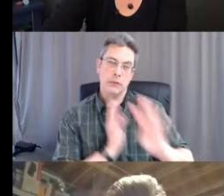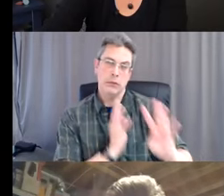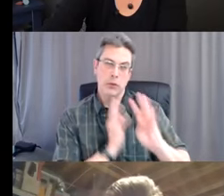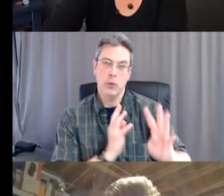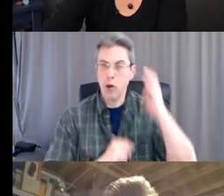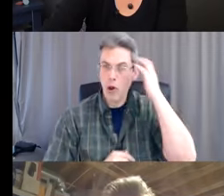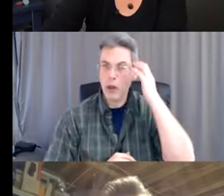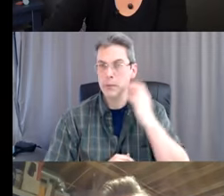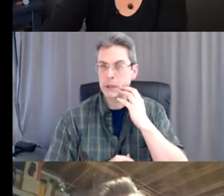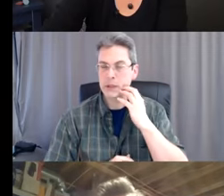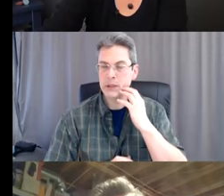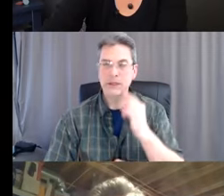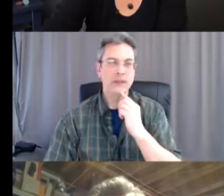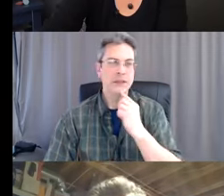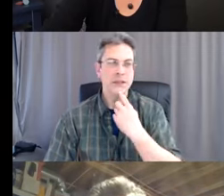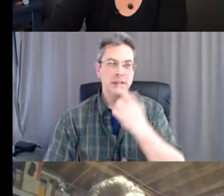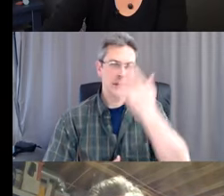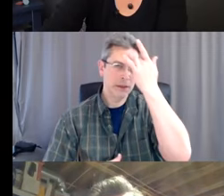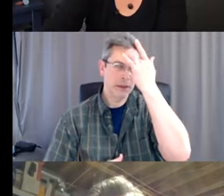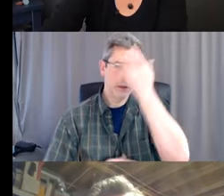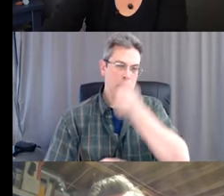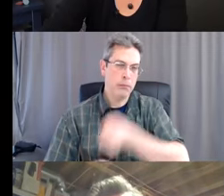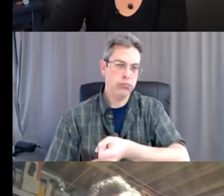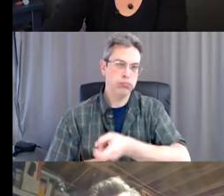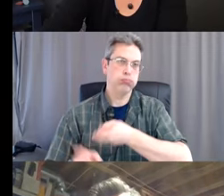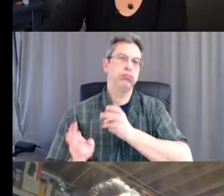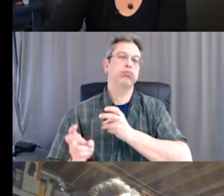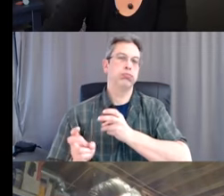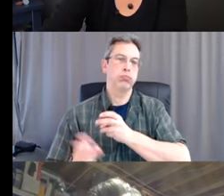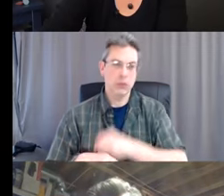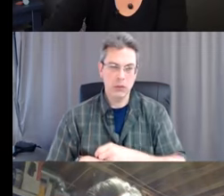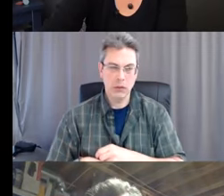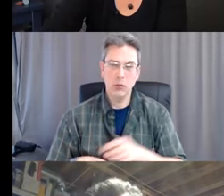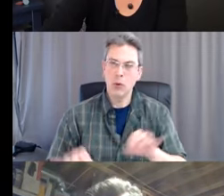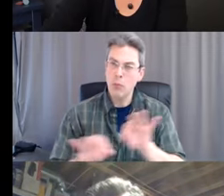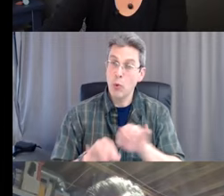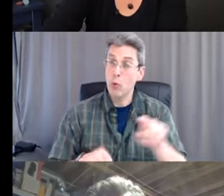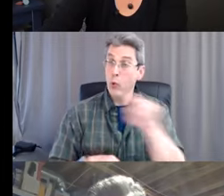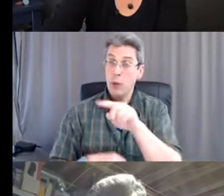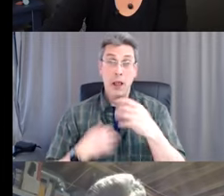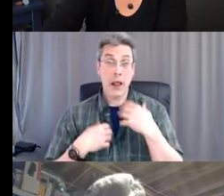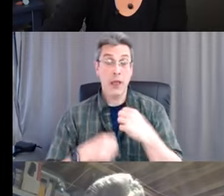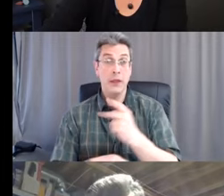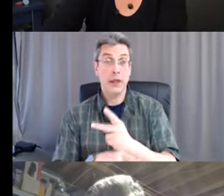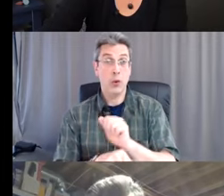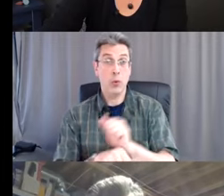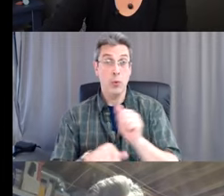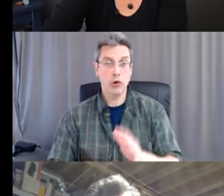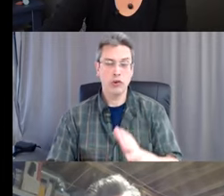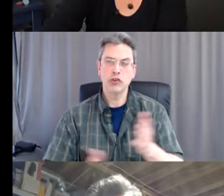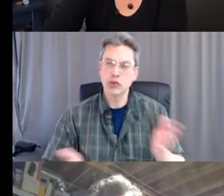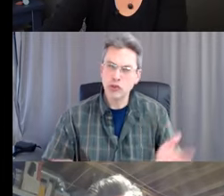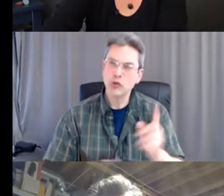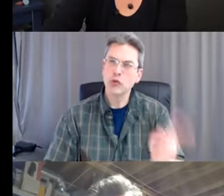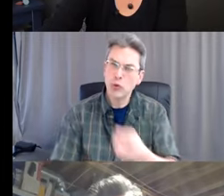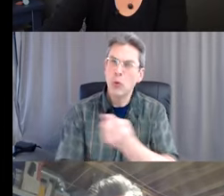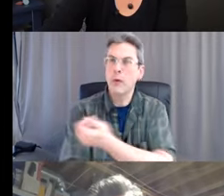illness. So we're really, really encouraging healthcare workers to get their vaccines, make sure they're up to date. And of course, to get the